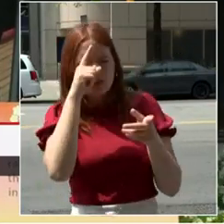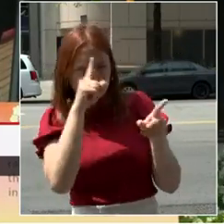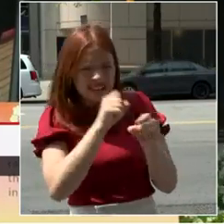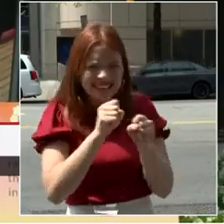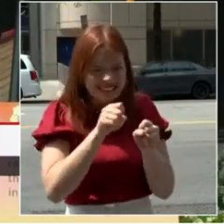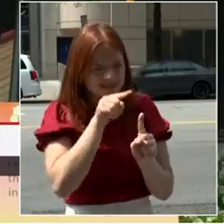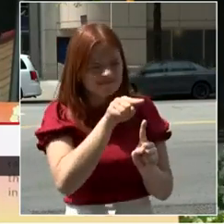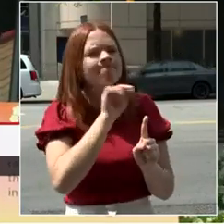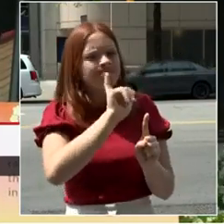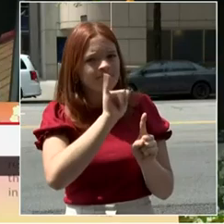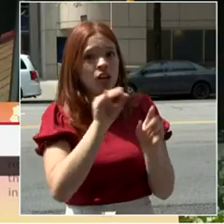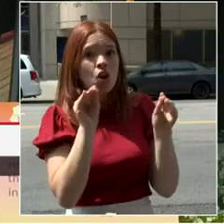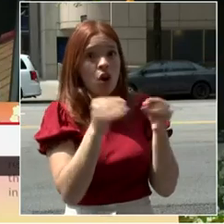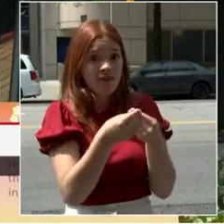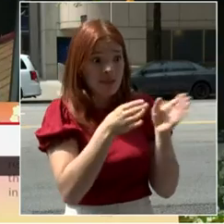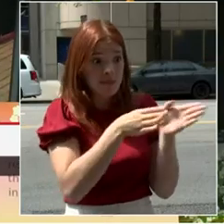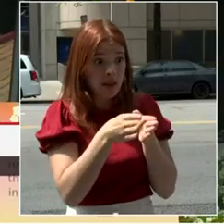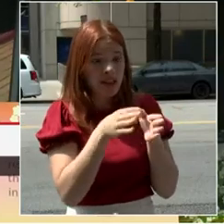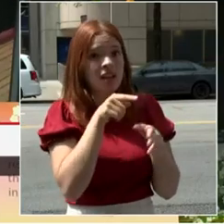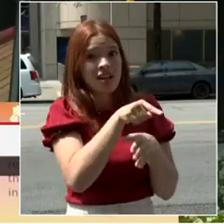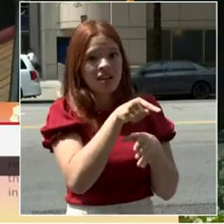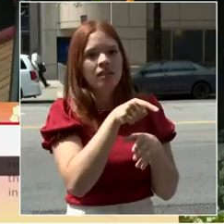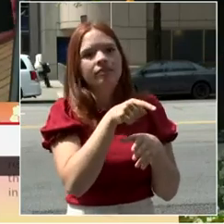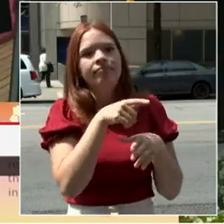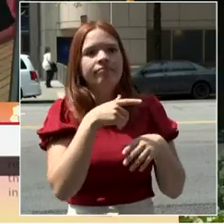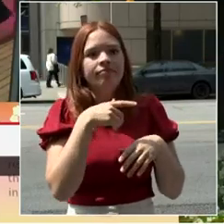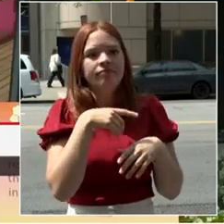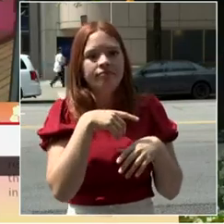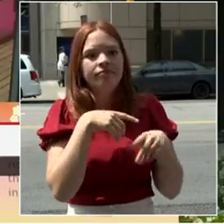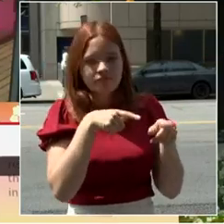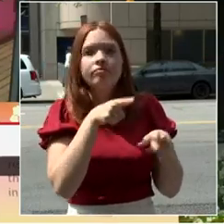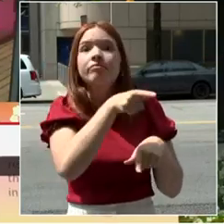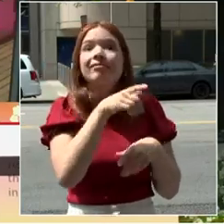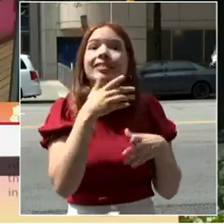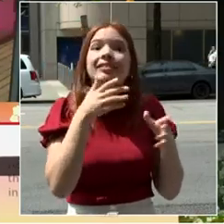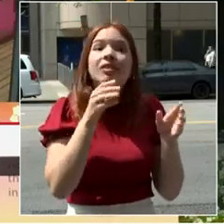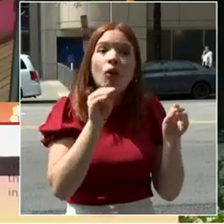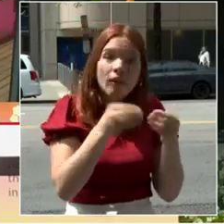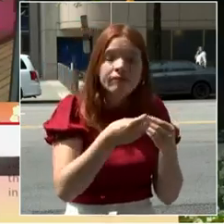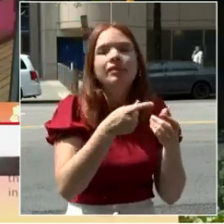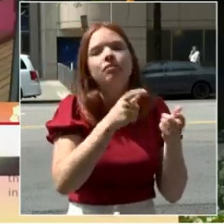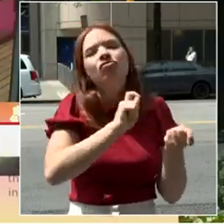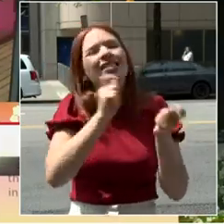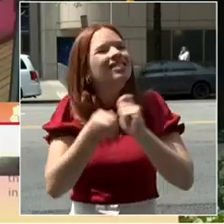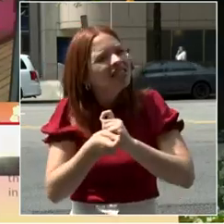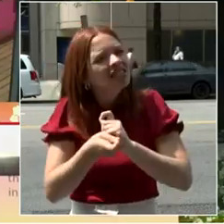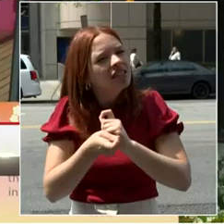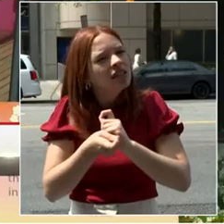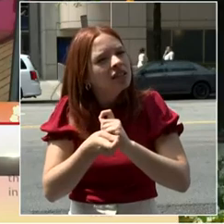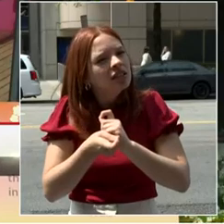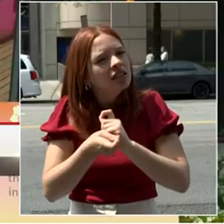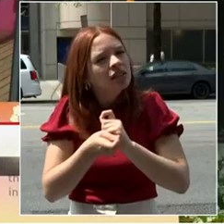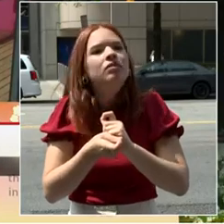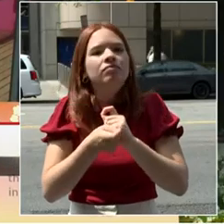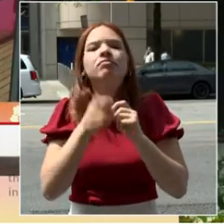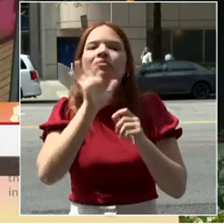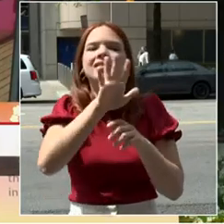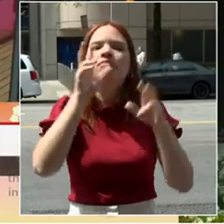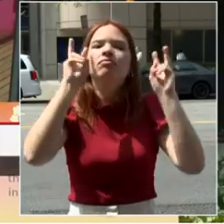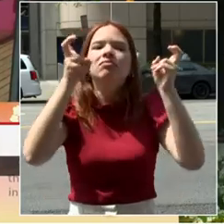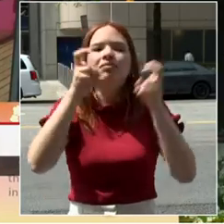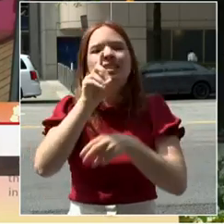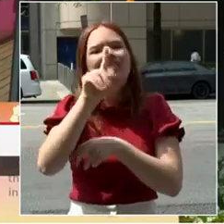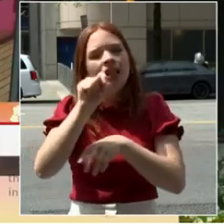is the downtown action plan, which we're launching today. And it is going to deliver concrete actions for